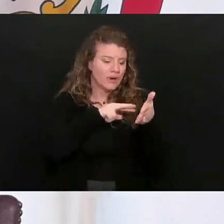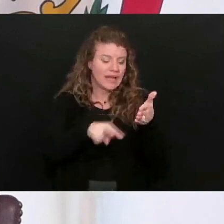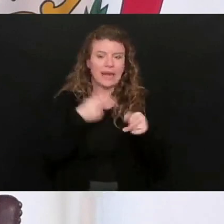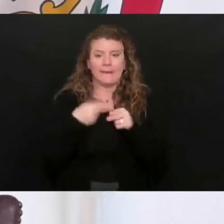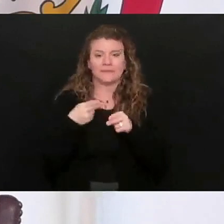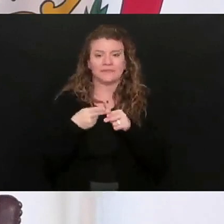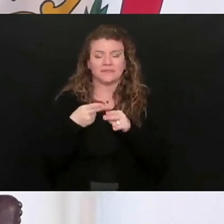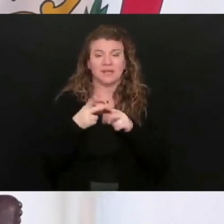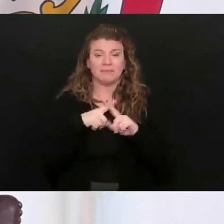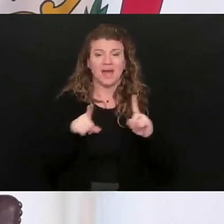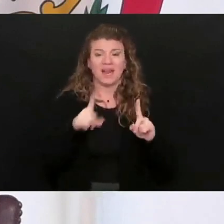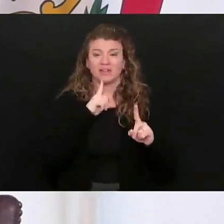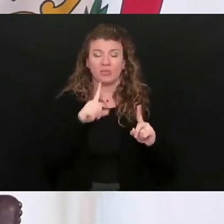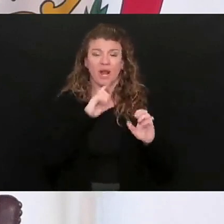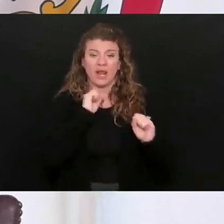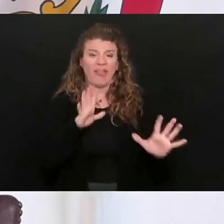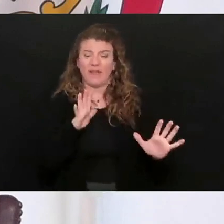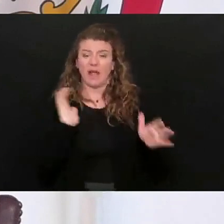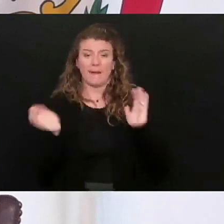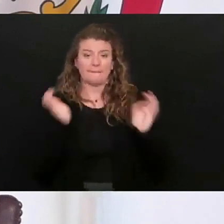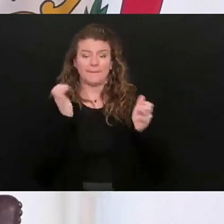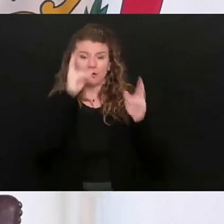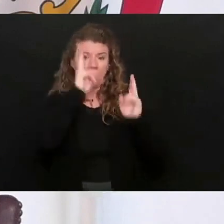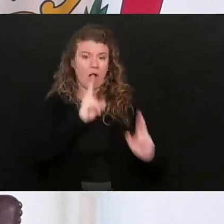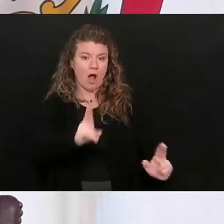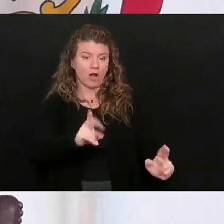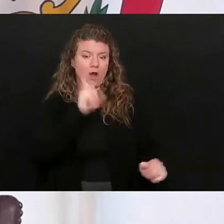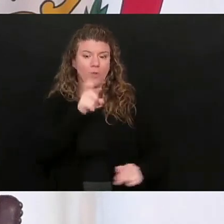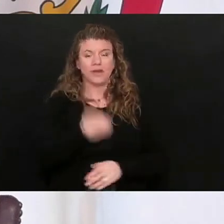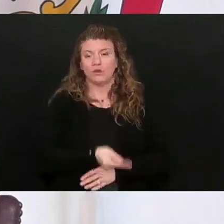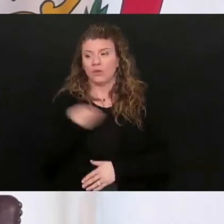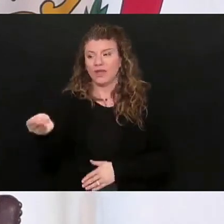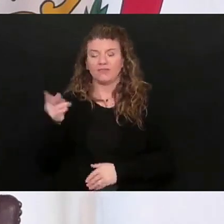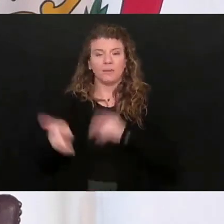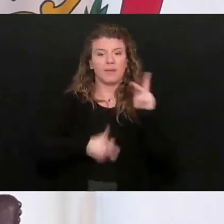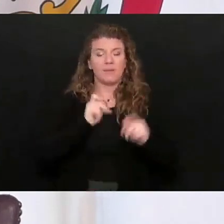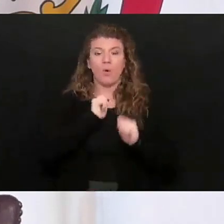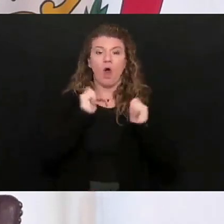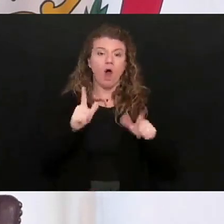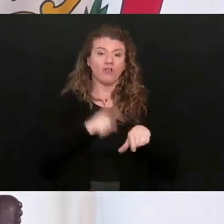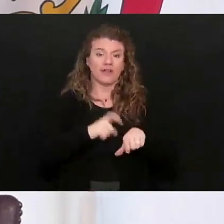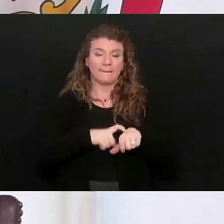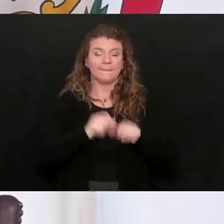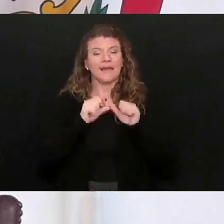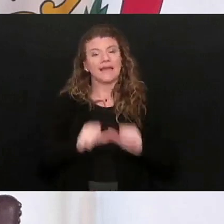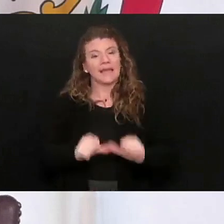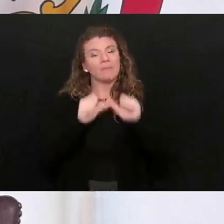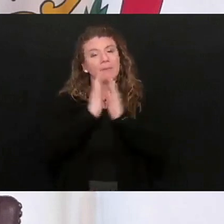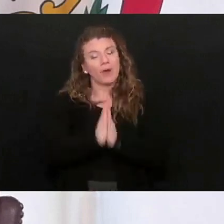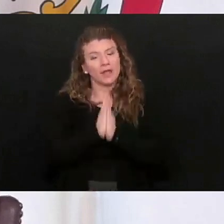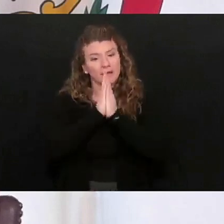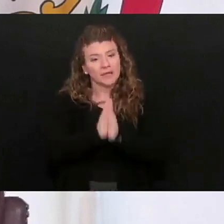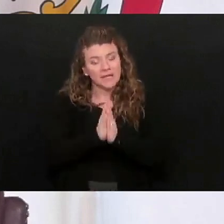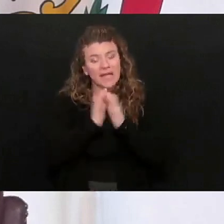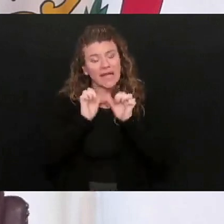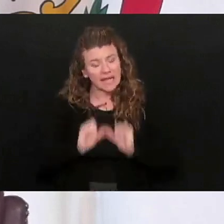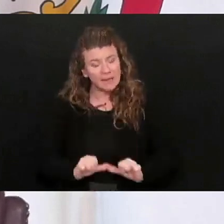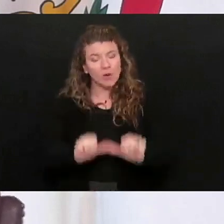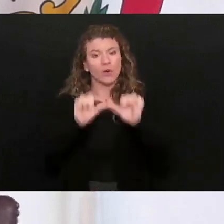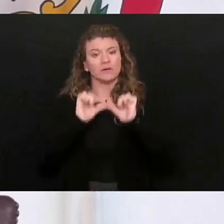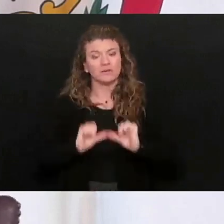compared to the honor that we should give to all those people all the time. Keep them in your prayers, West Virginia, keep going,